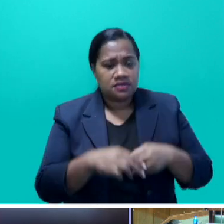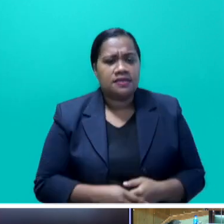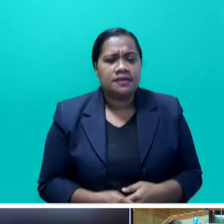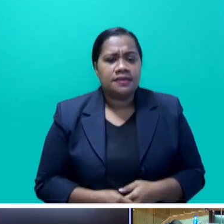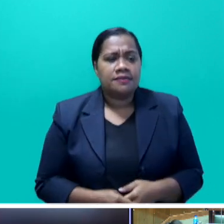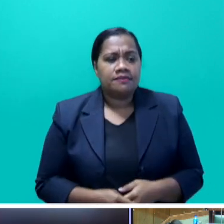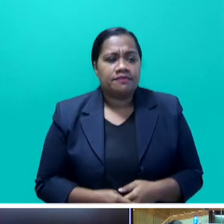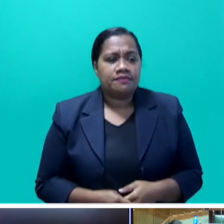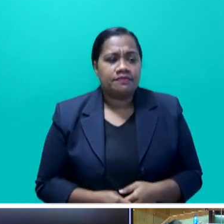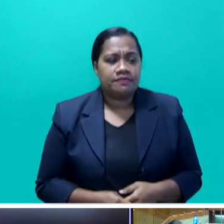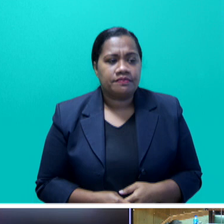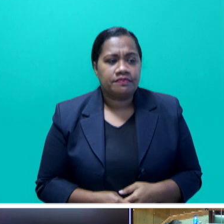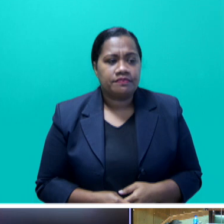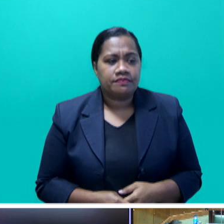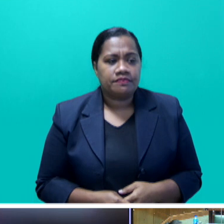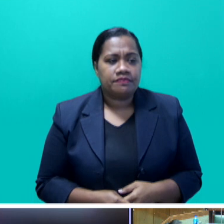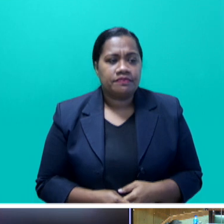protection they provide.